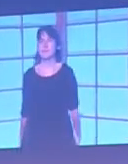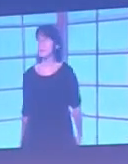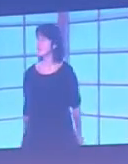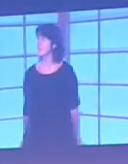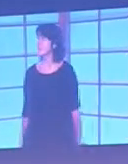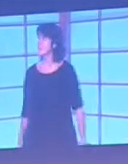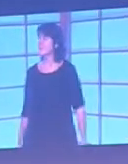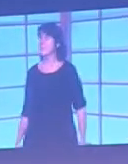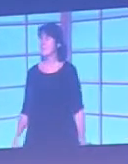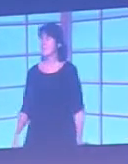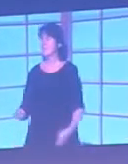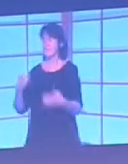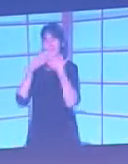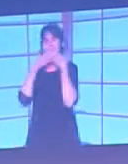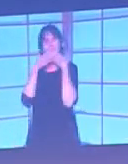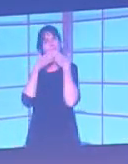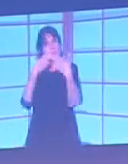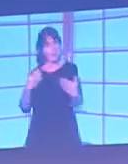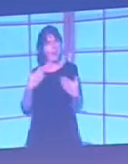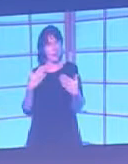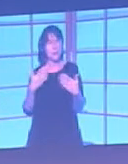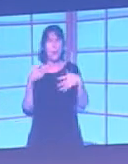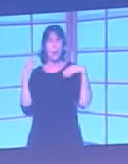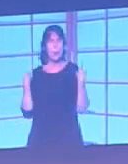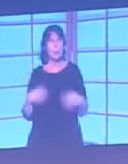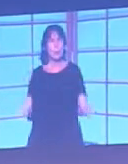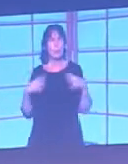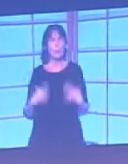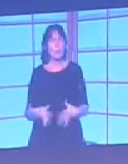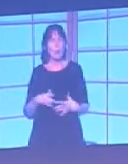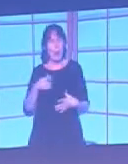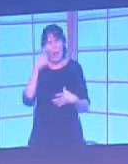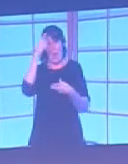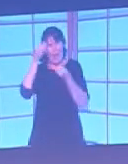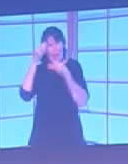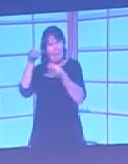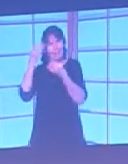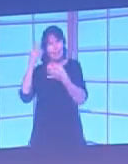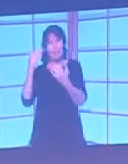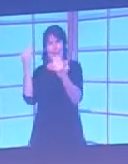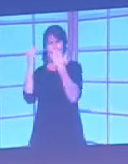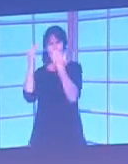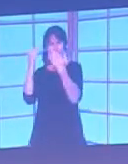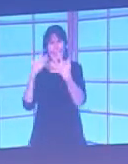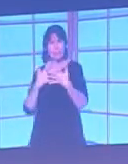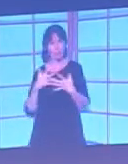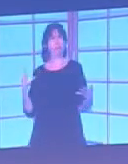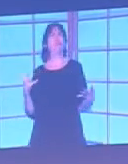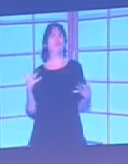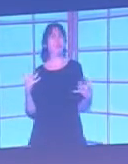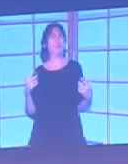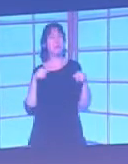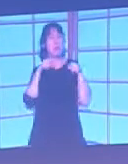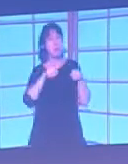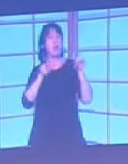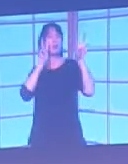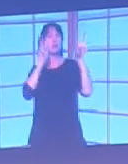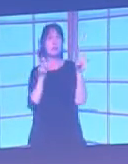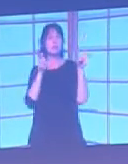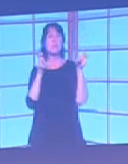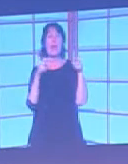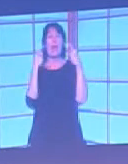Thank you very much, Catherine. That's a really informative presentation on a topic that has been so misunderstood or